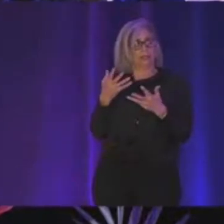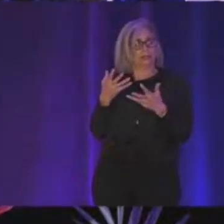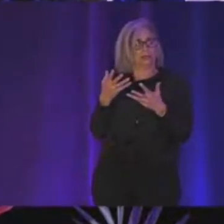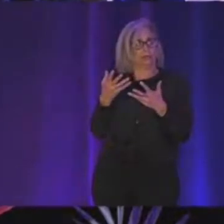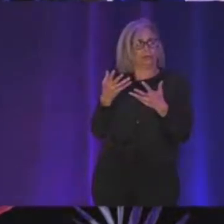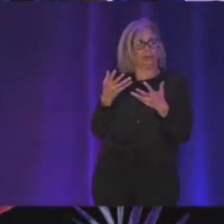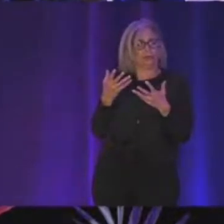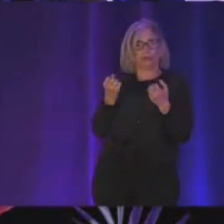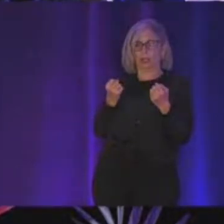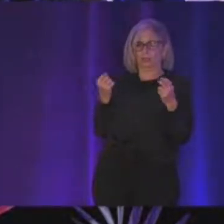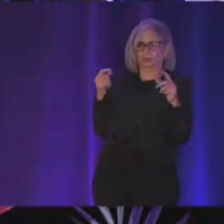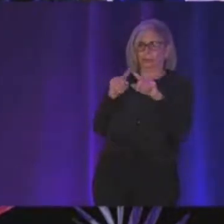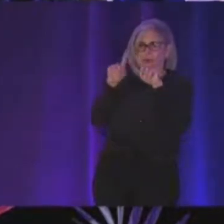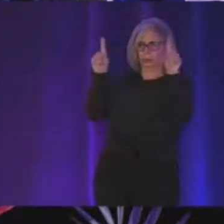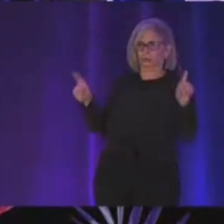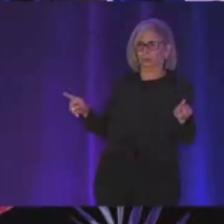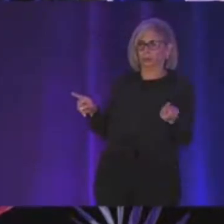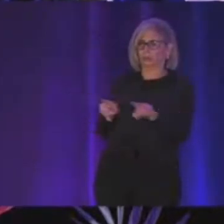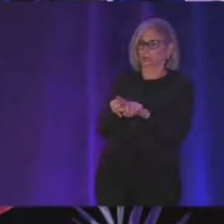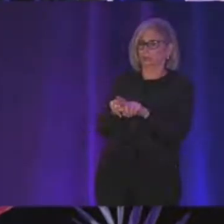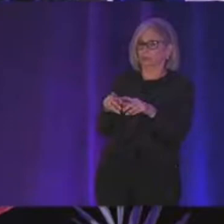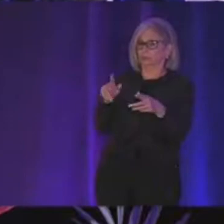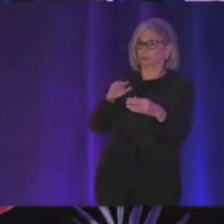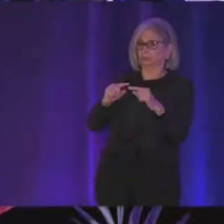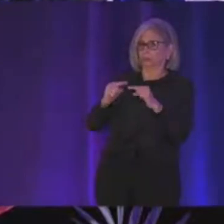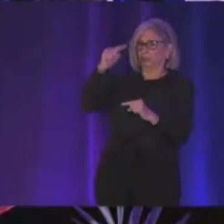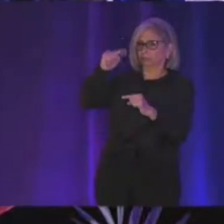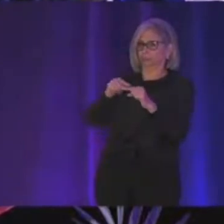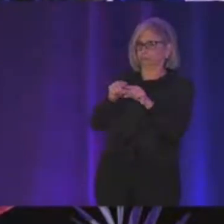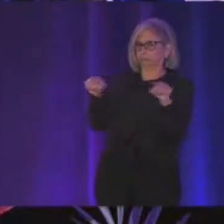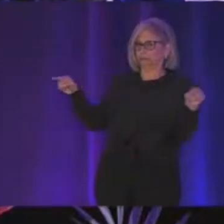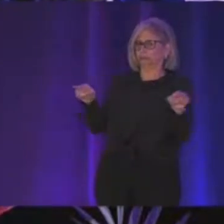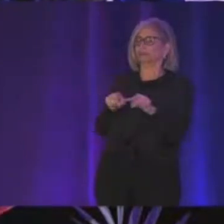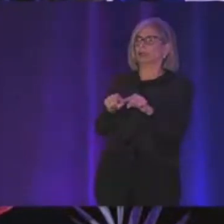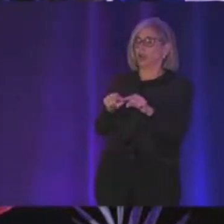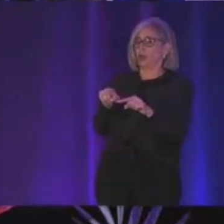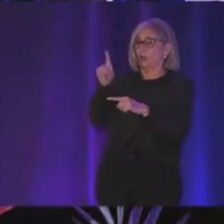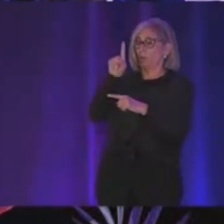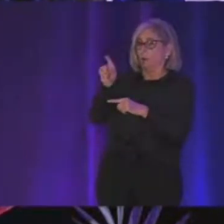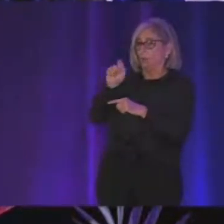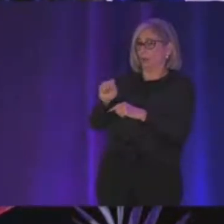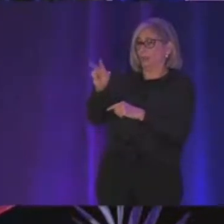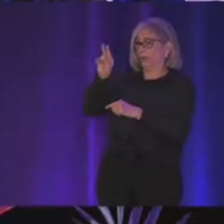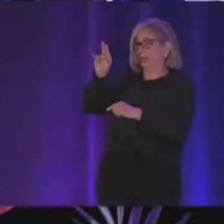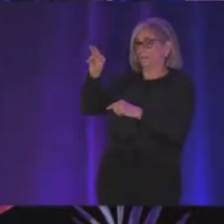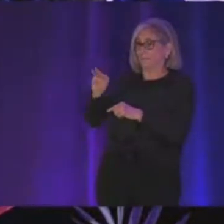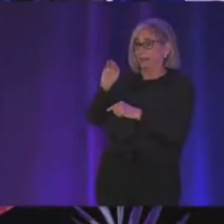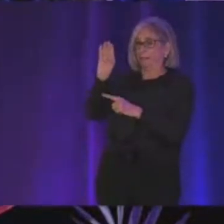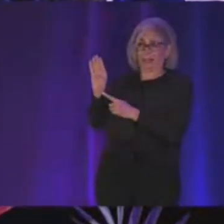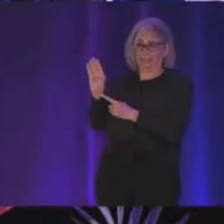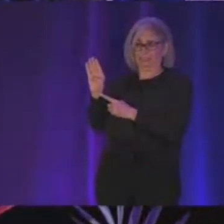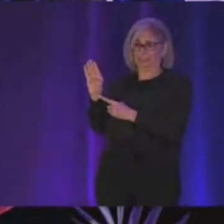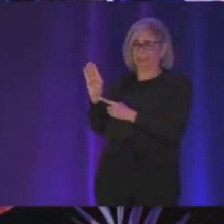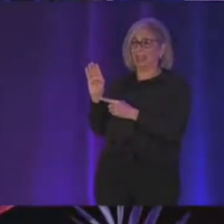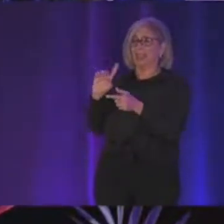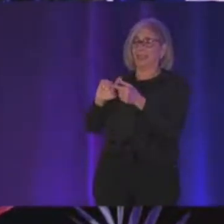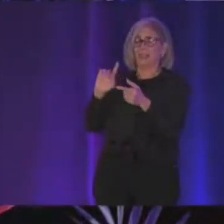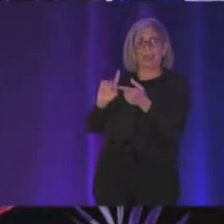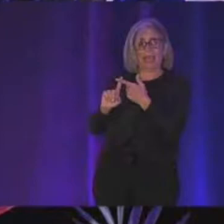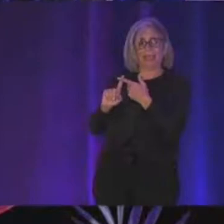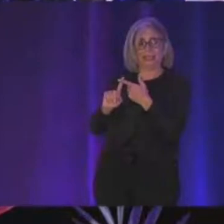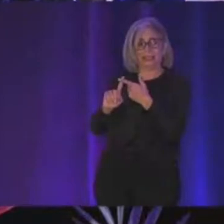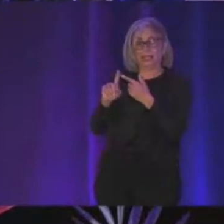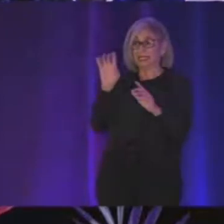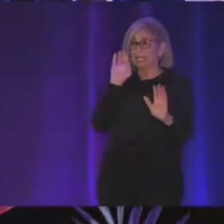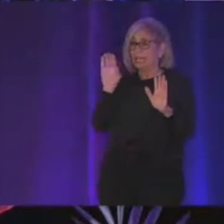pixels you multiply like the width by the height and then you get like 1.3 megabyte just for this and then you probably know that like